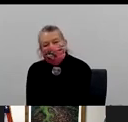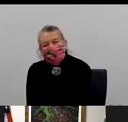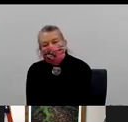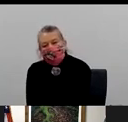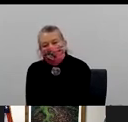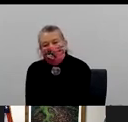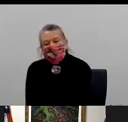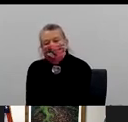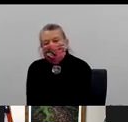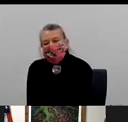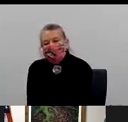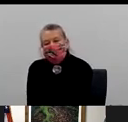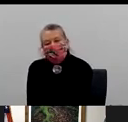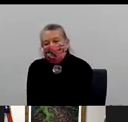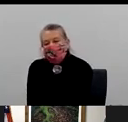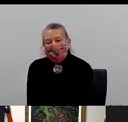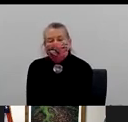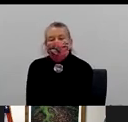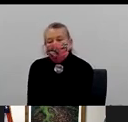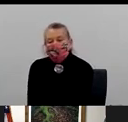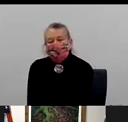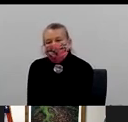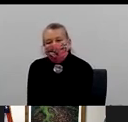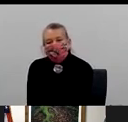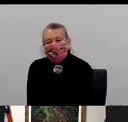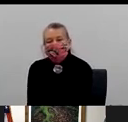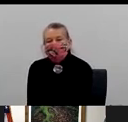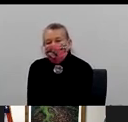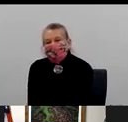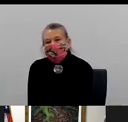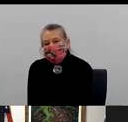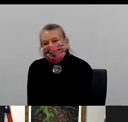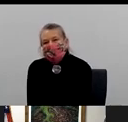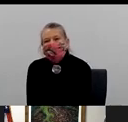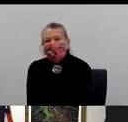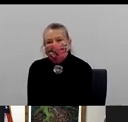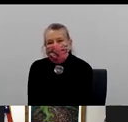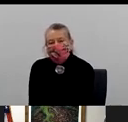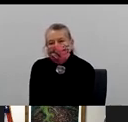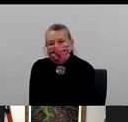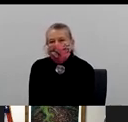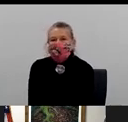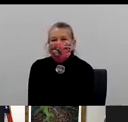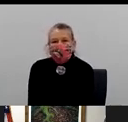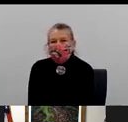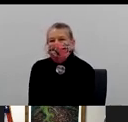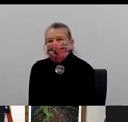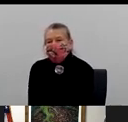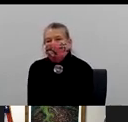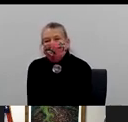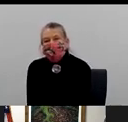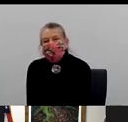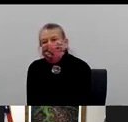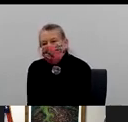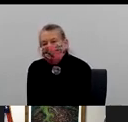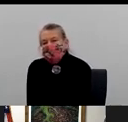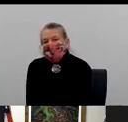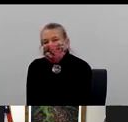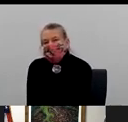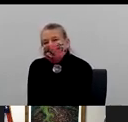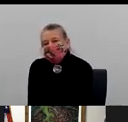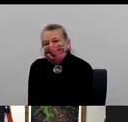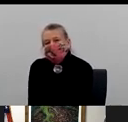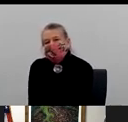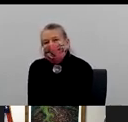folks, uh, really, uh, every time I hear the presentation, all the cutting edge work that's going on here relevant to COVID,